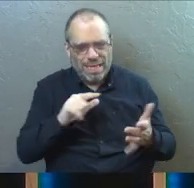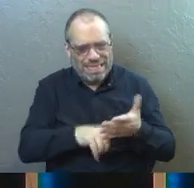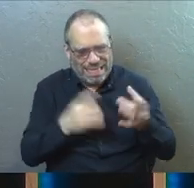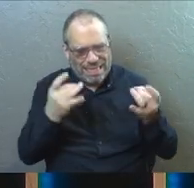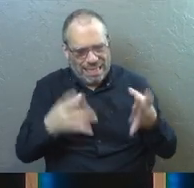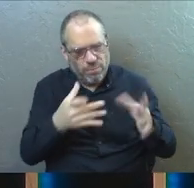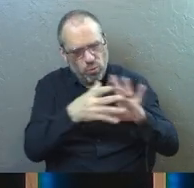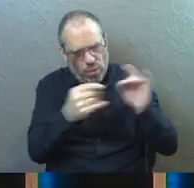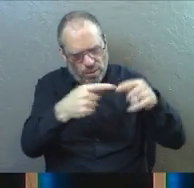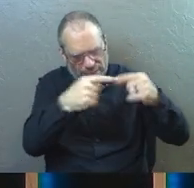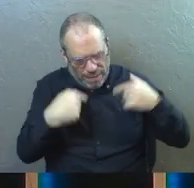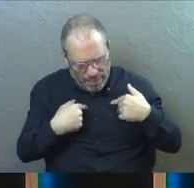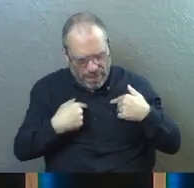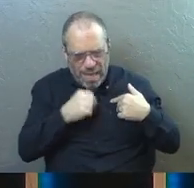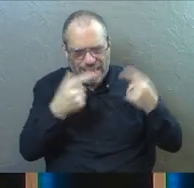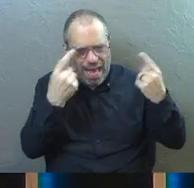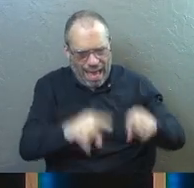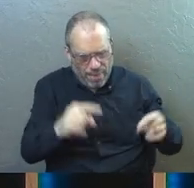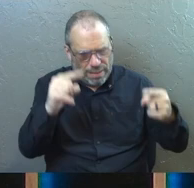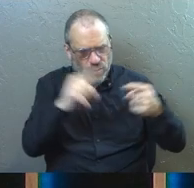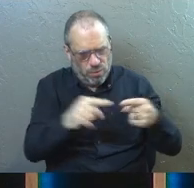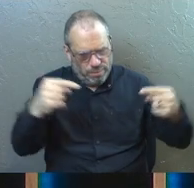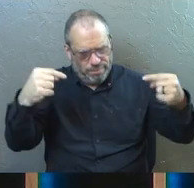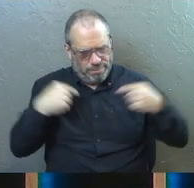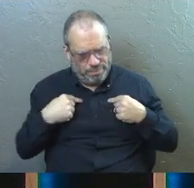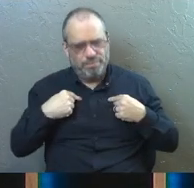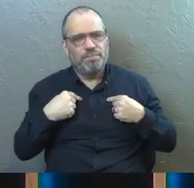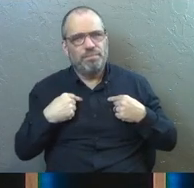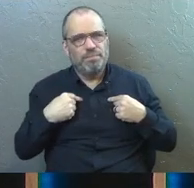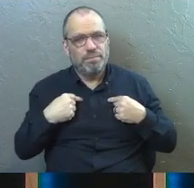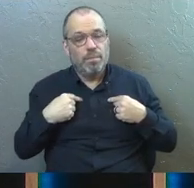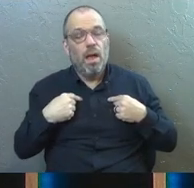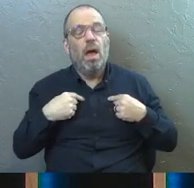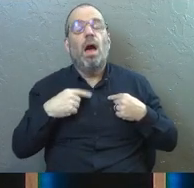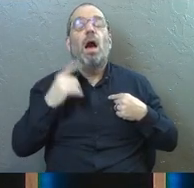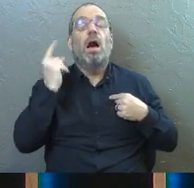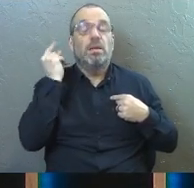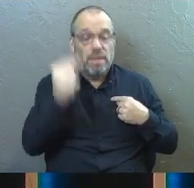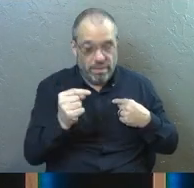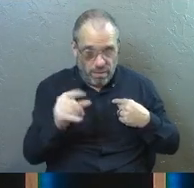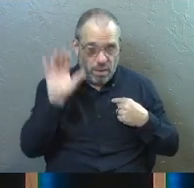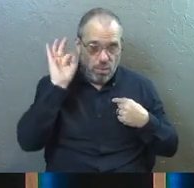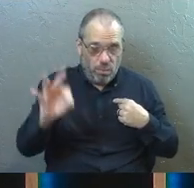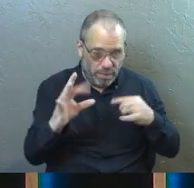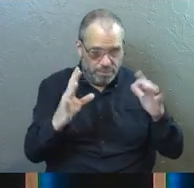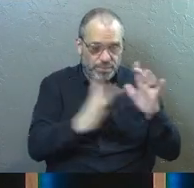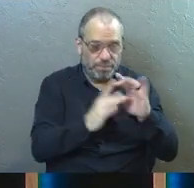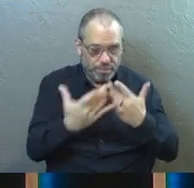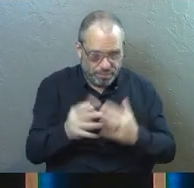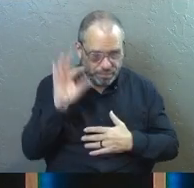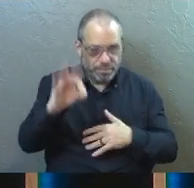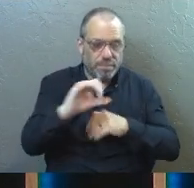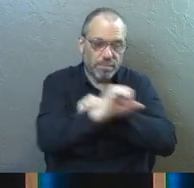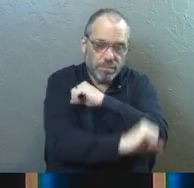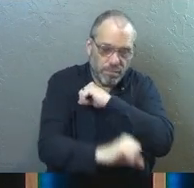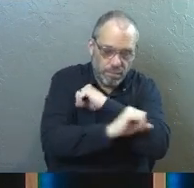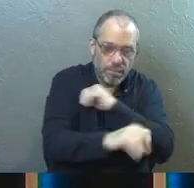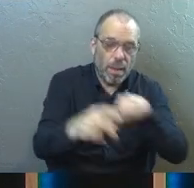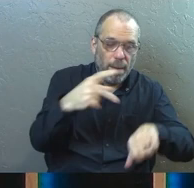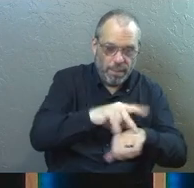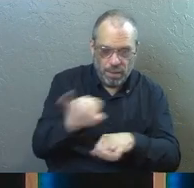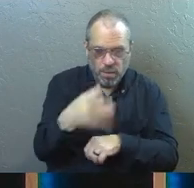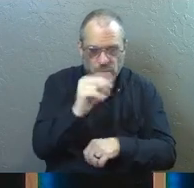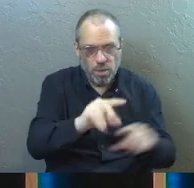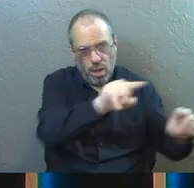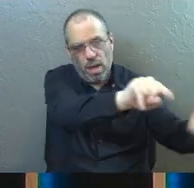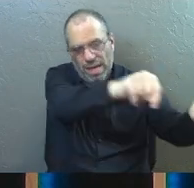terrible things you've said won't happen to me. And after testifying and preaching the word of the Lord in Samaria, Peter and